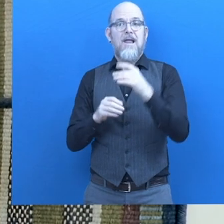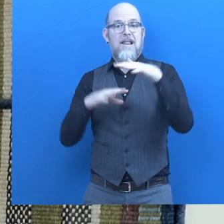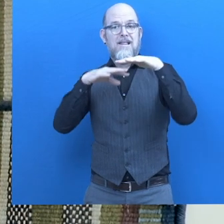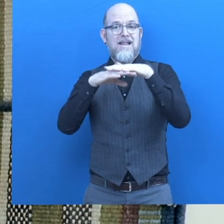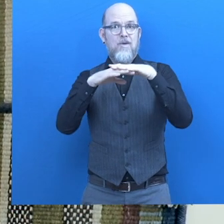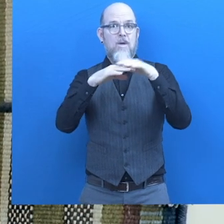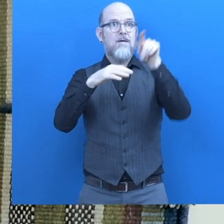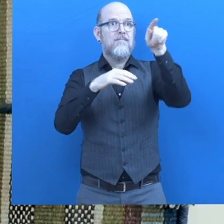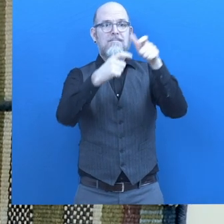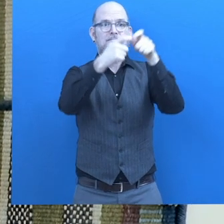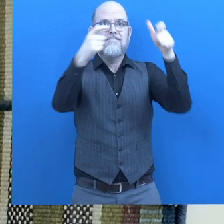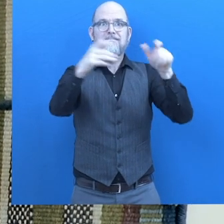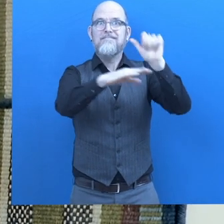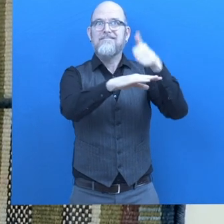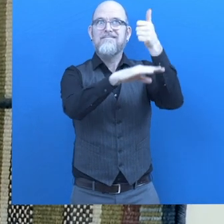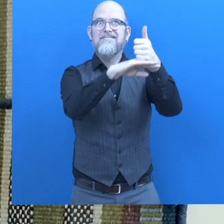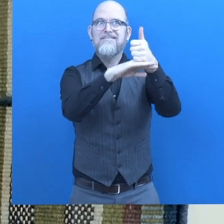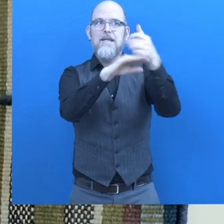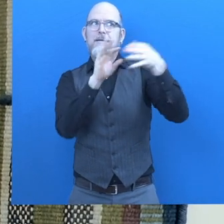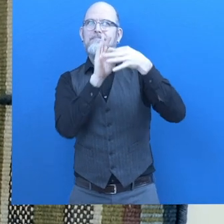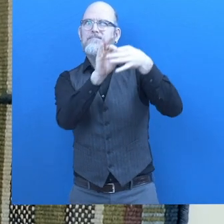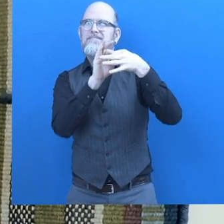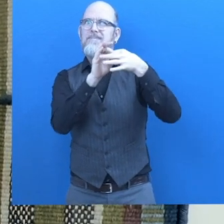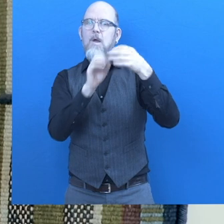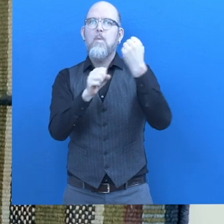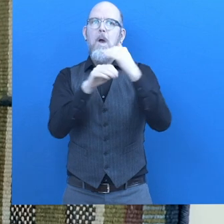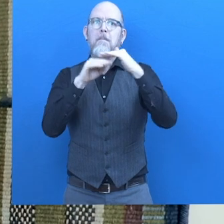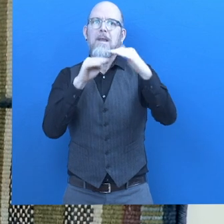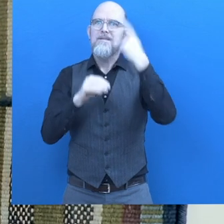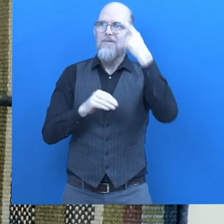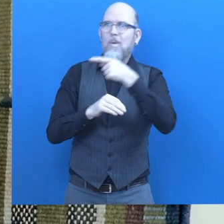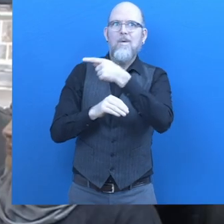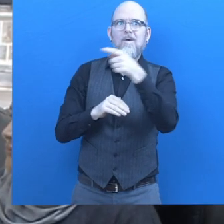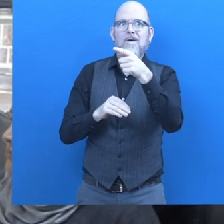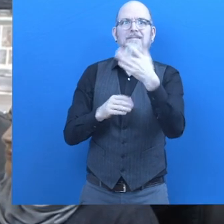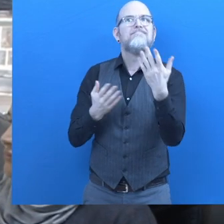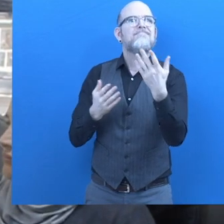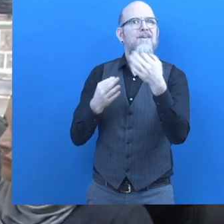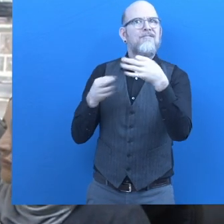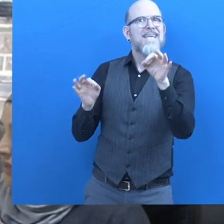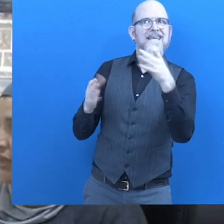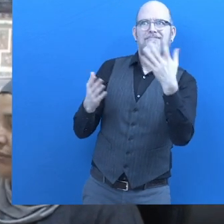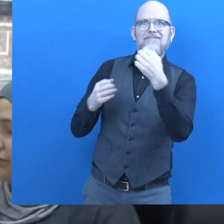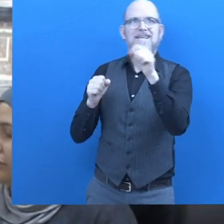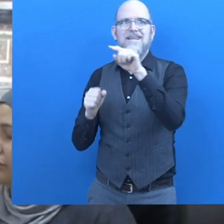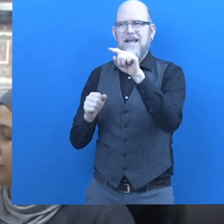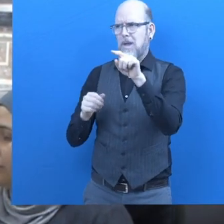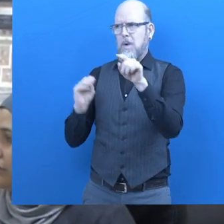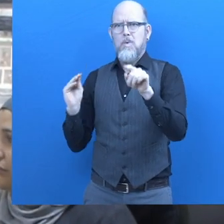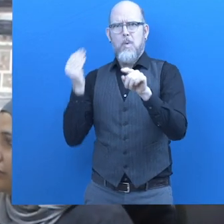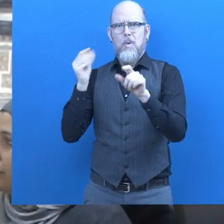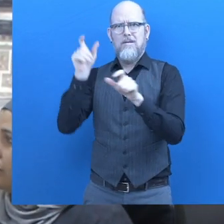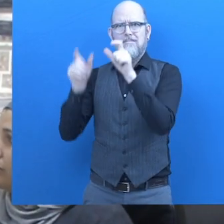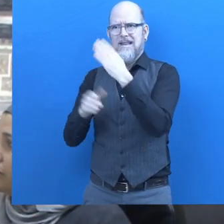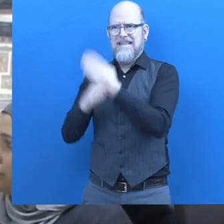network with the prospect employees in the community to find a pool of job opportunities. And then we match the young